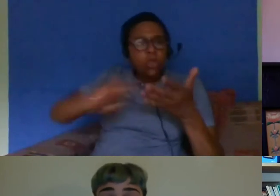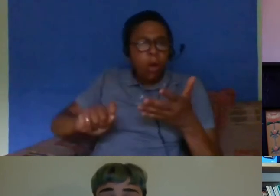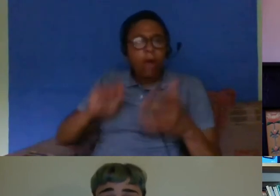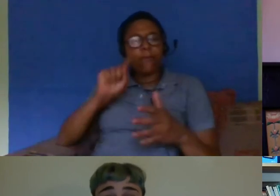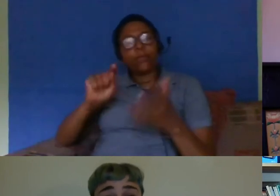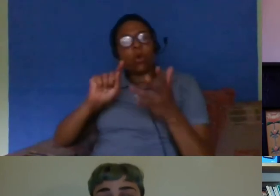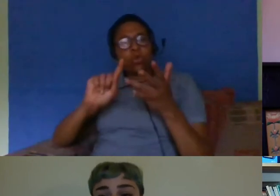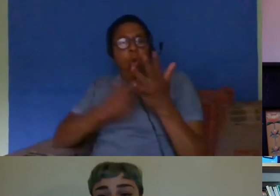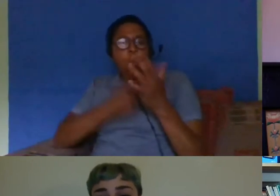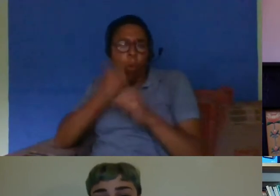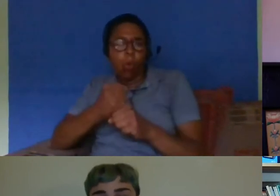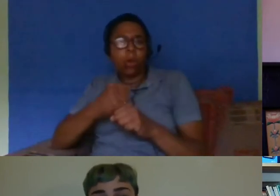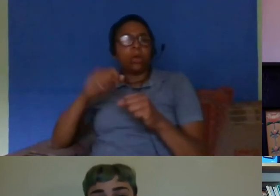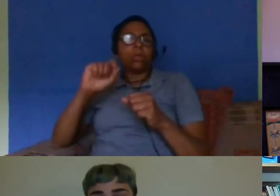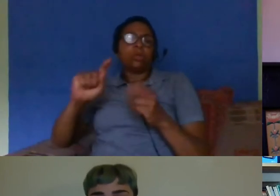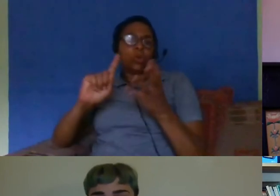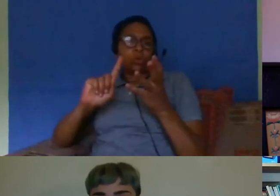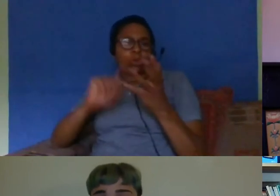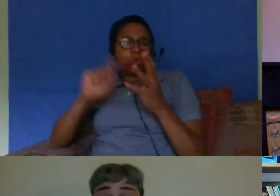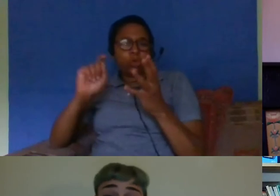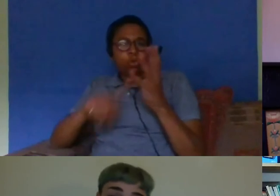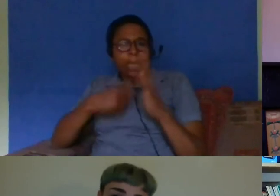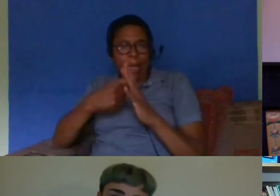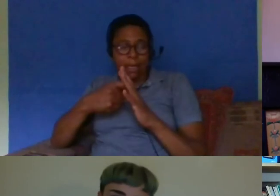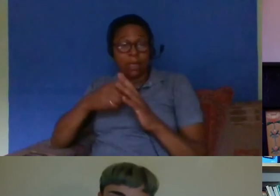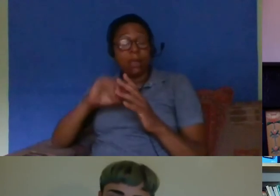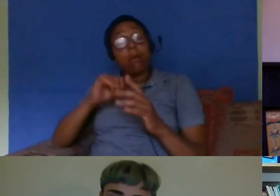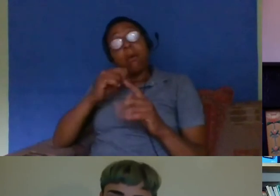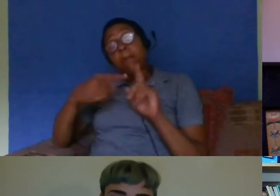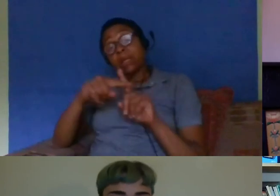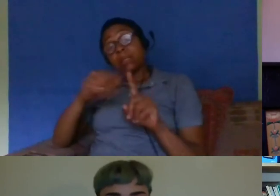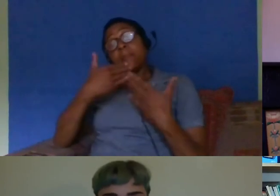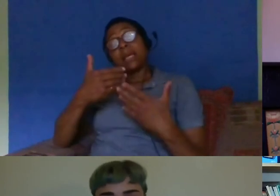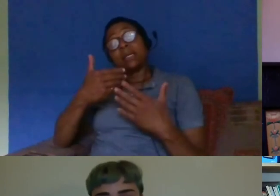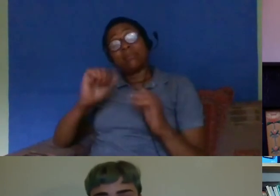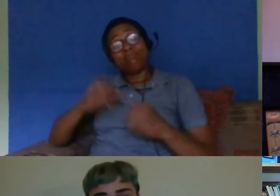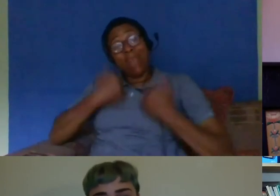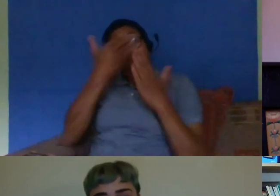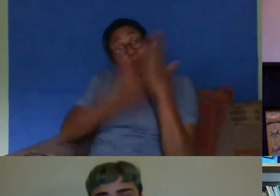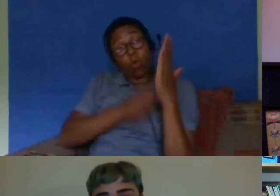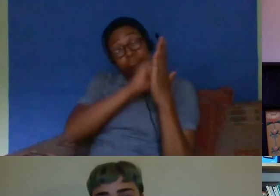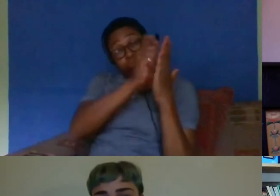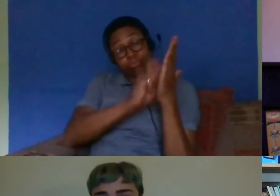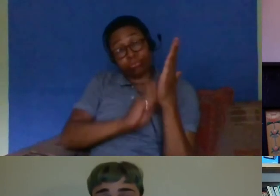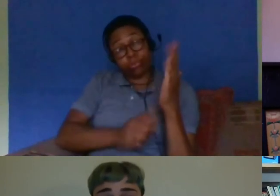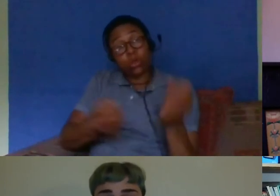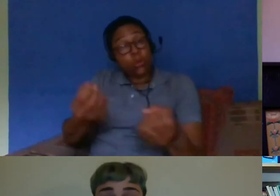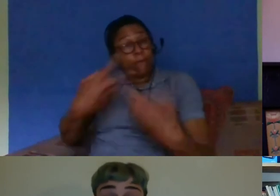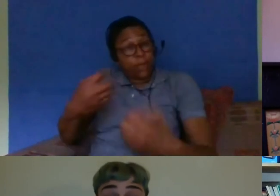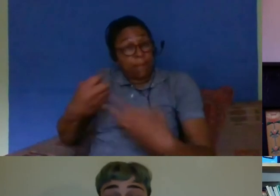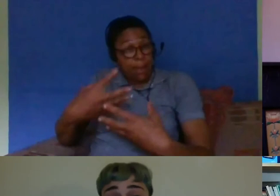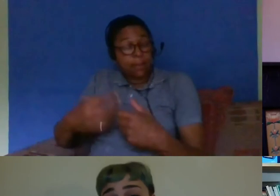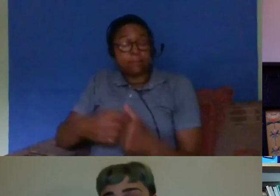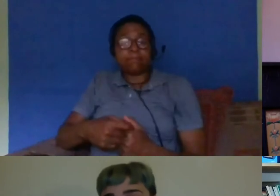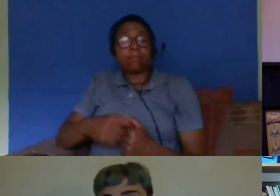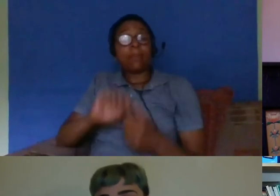five minutes to complete the survey that will be emailed to you and just to give us your feedback on tonight's event that would be really appreciated as i mentioned our next